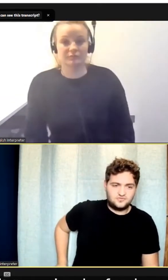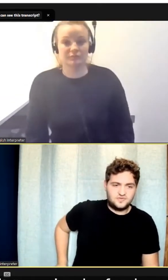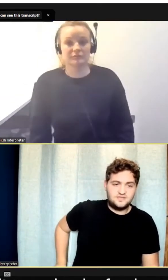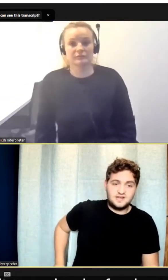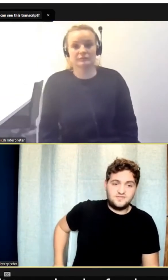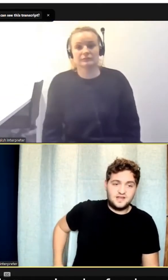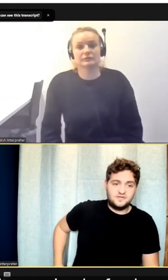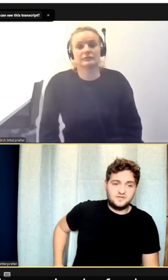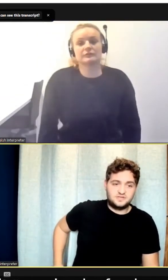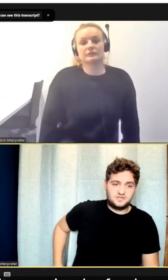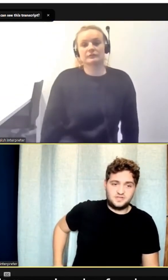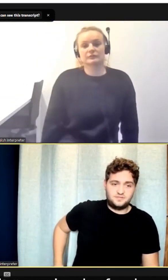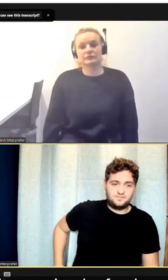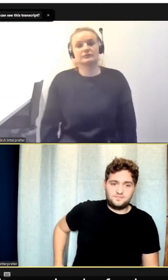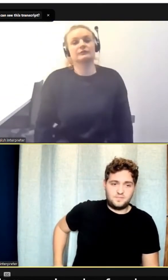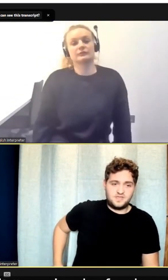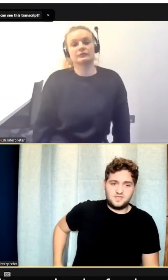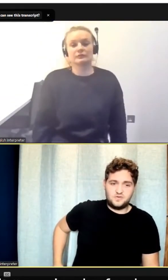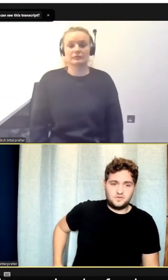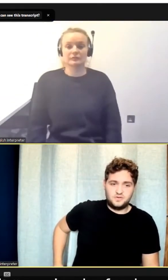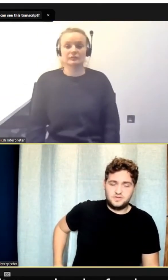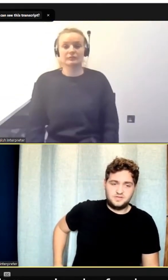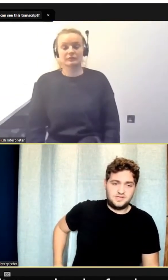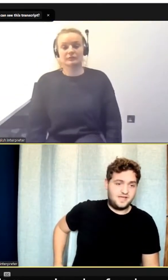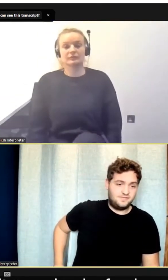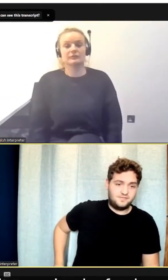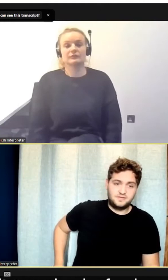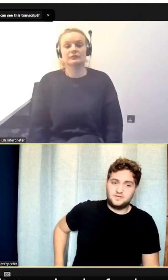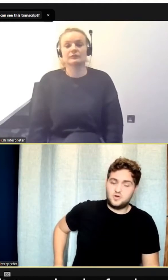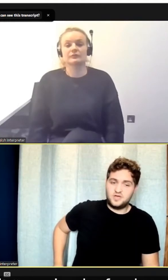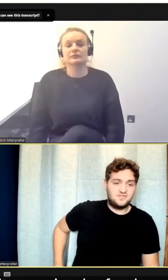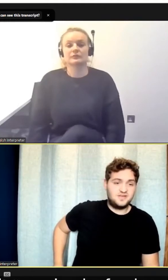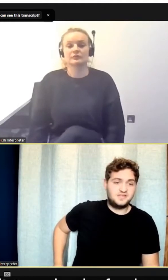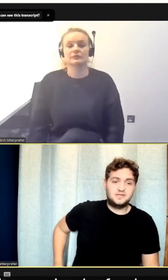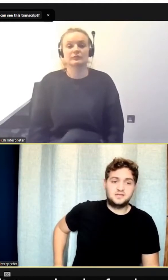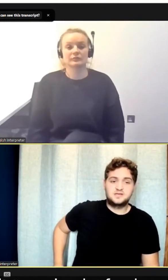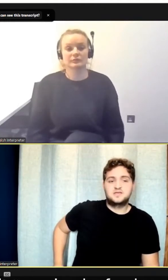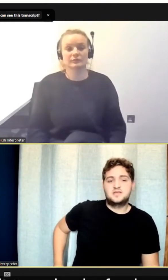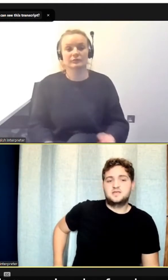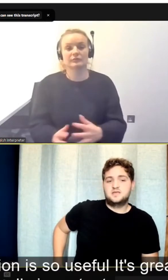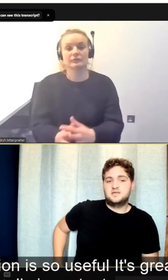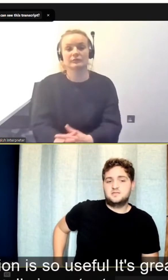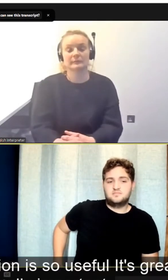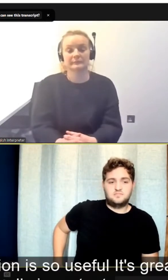I think that's really, really relevant to whether you're deaf or hearing.